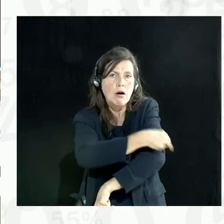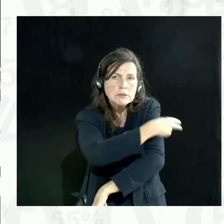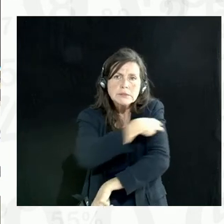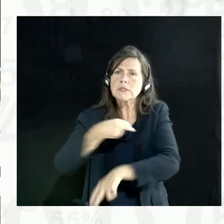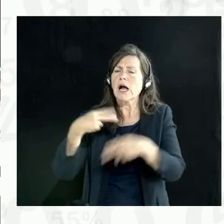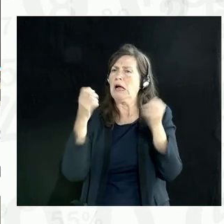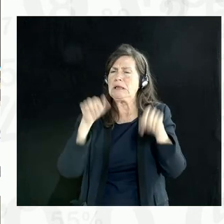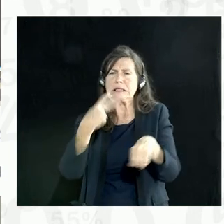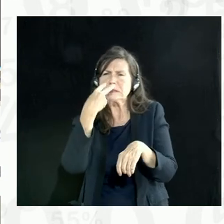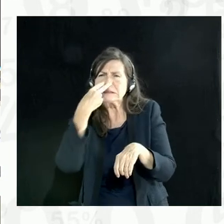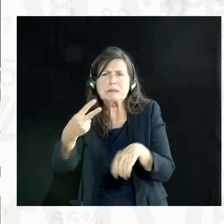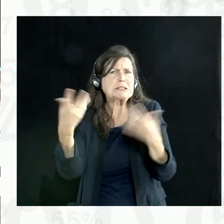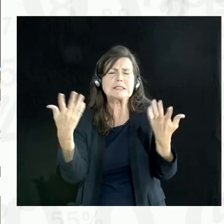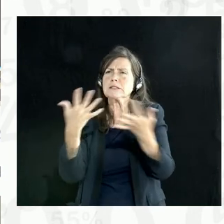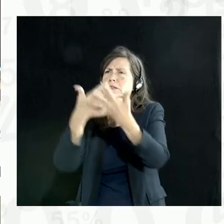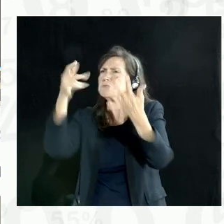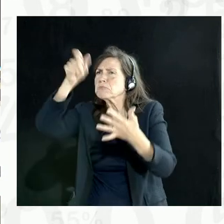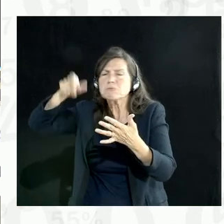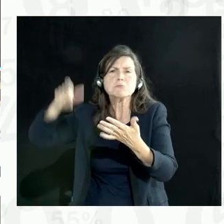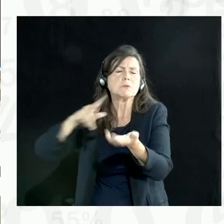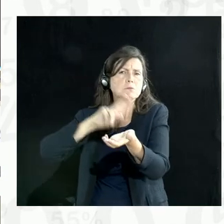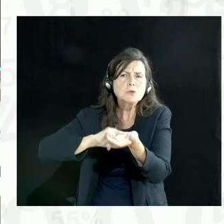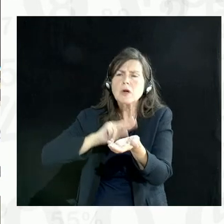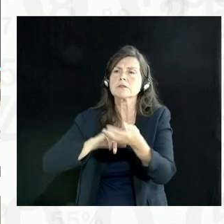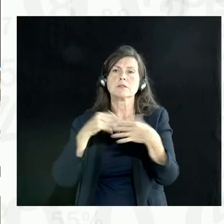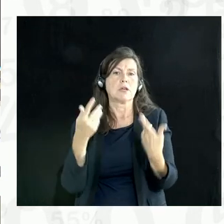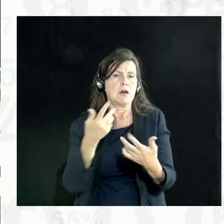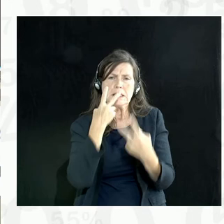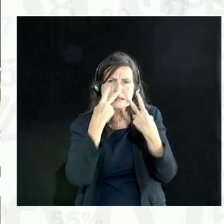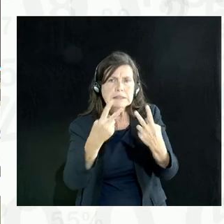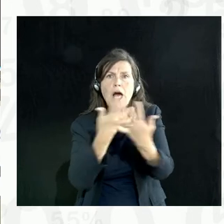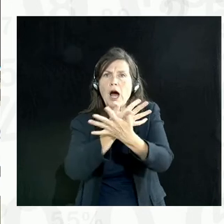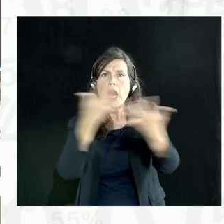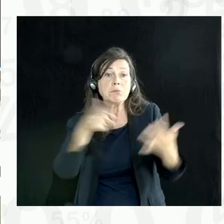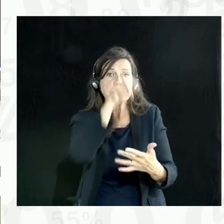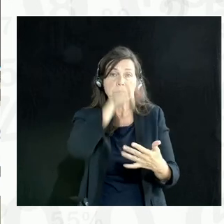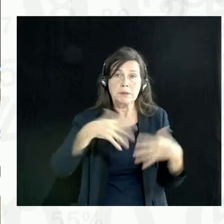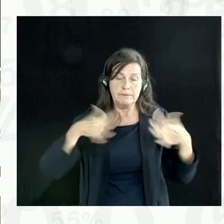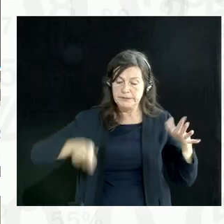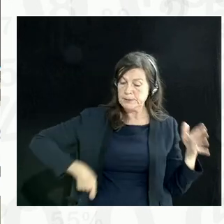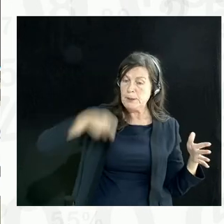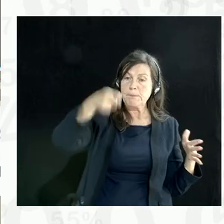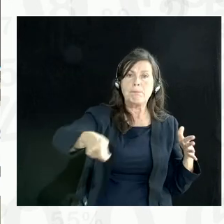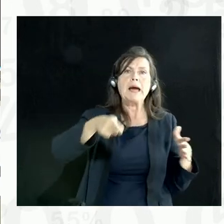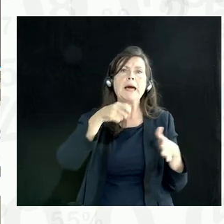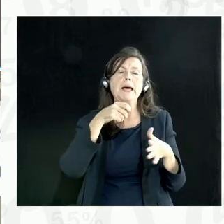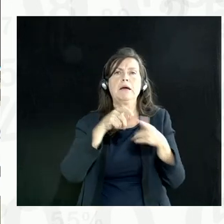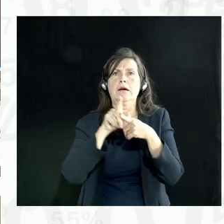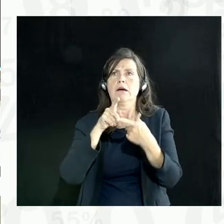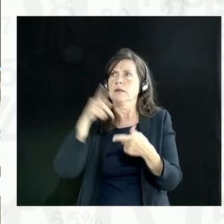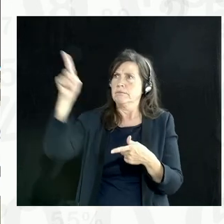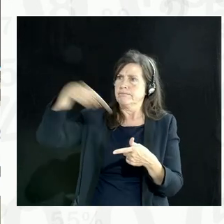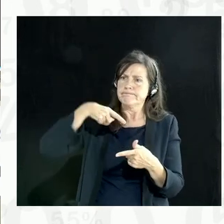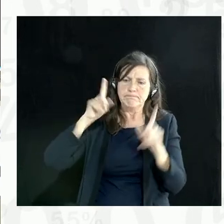seen. You can see how many people have their bills paid or what services were delivered on time. I think these are